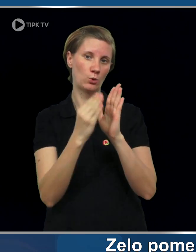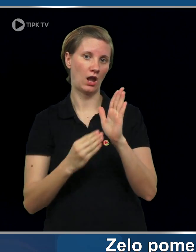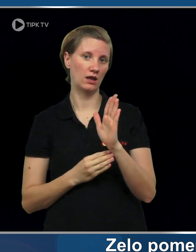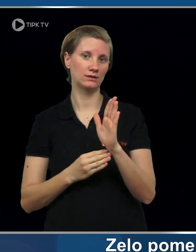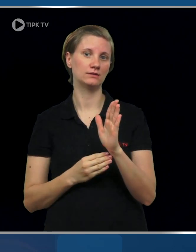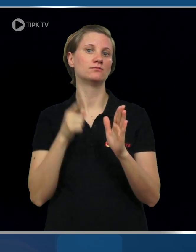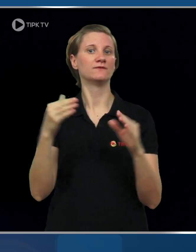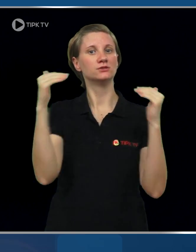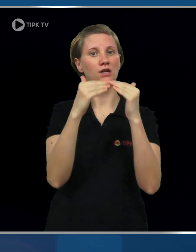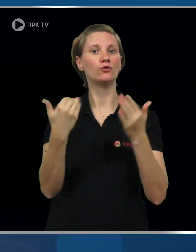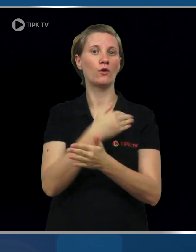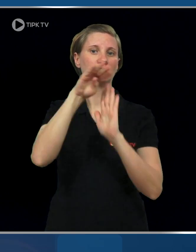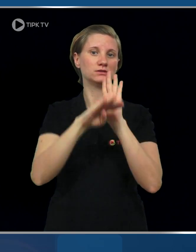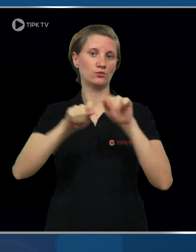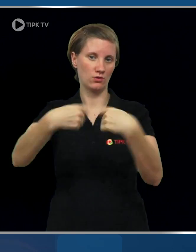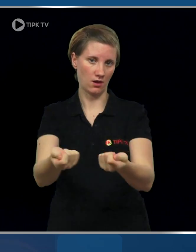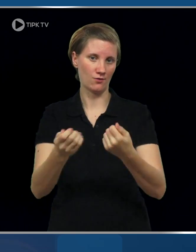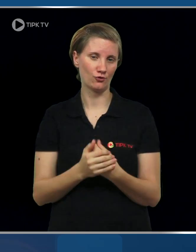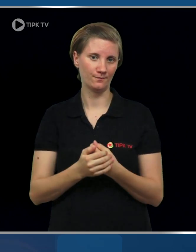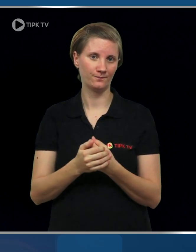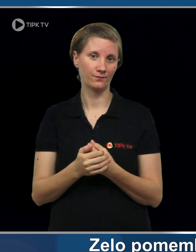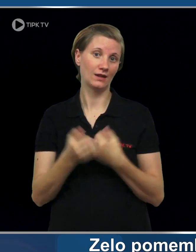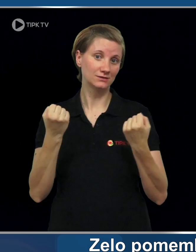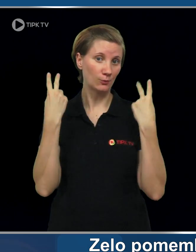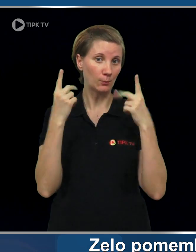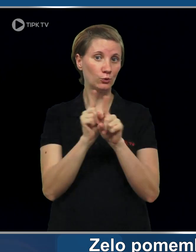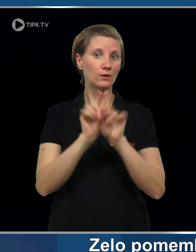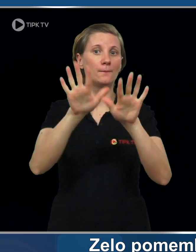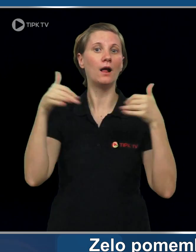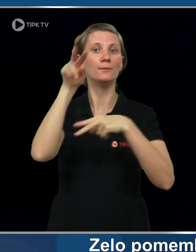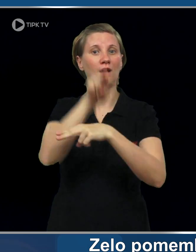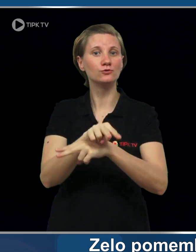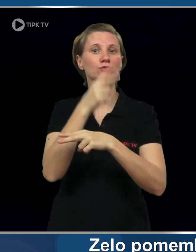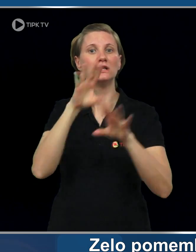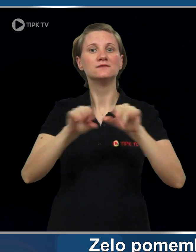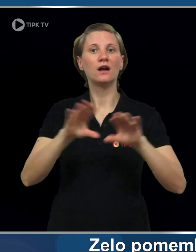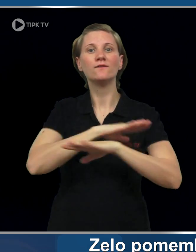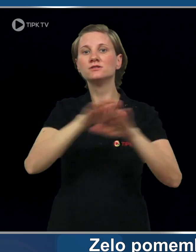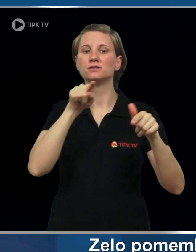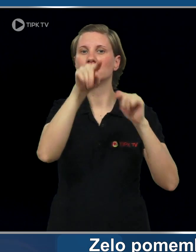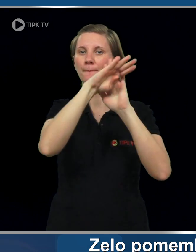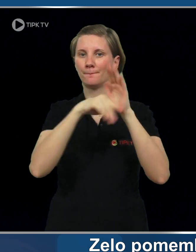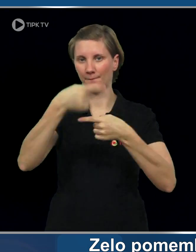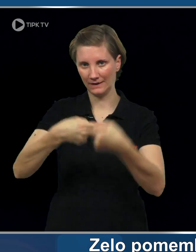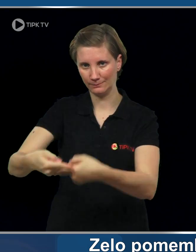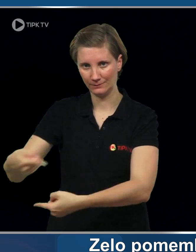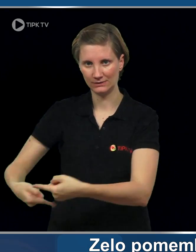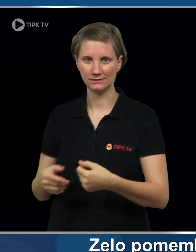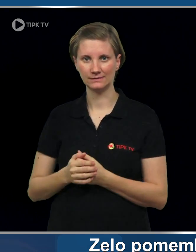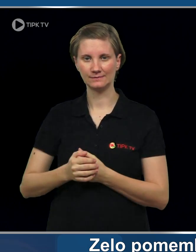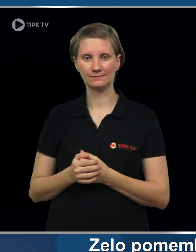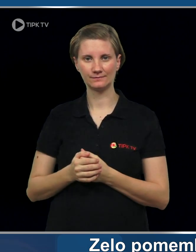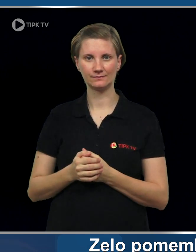protection in the rules, in accordance with the new legislation. And it is also very important that we have parliamentary